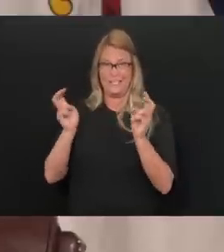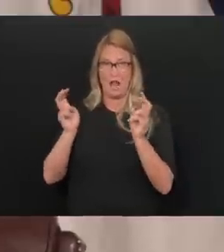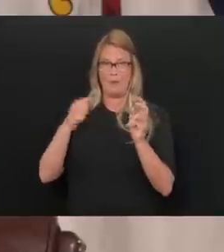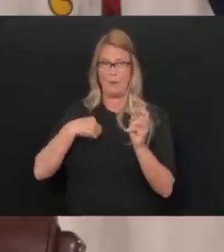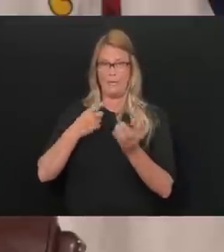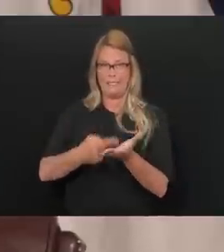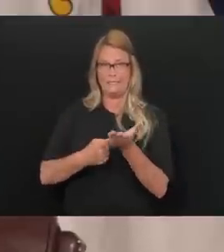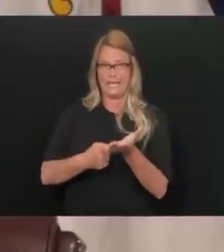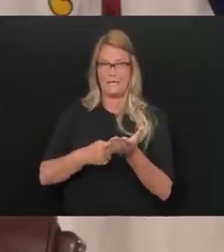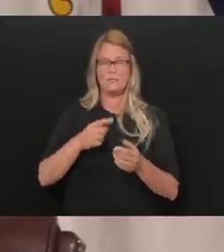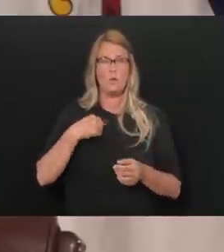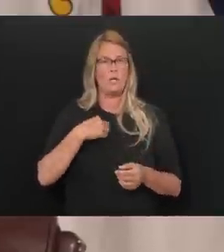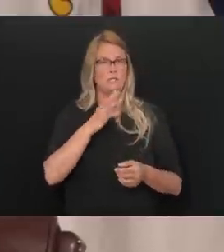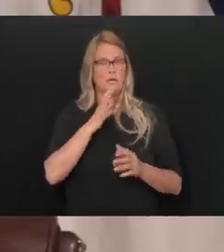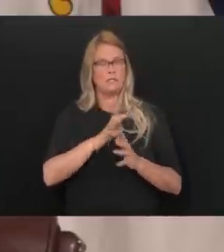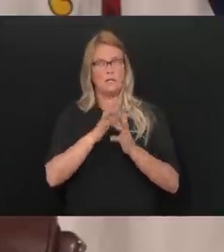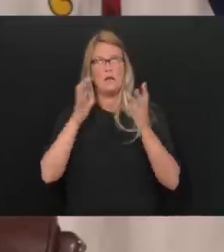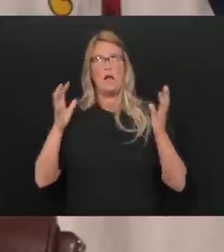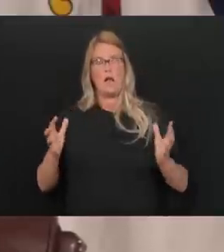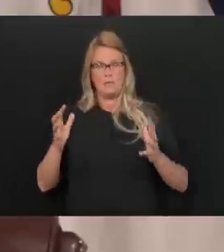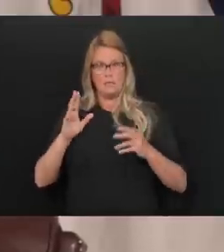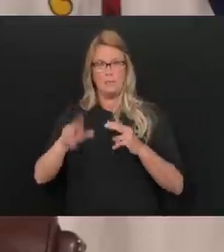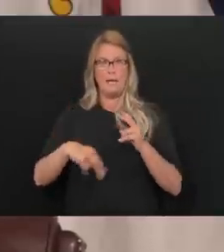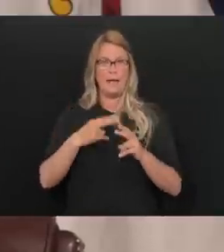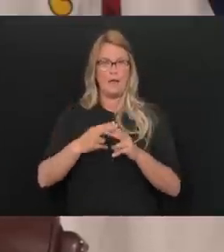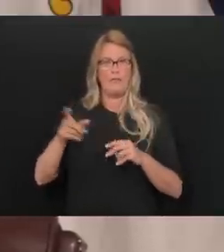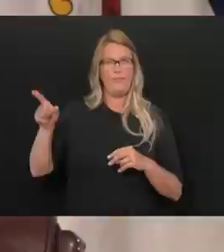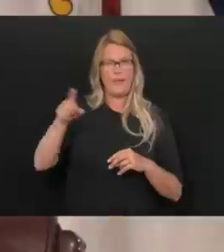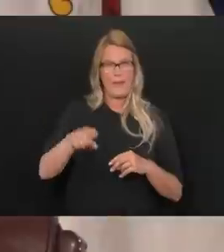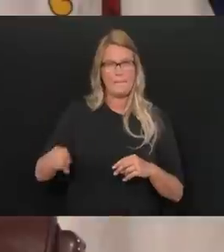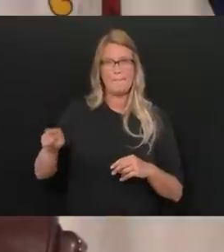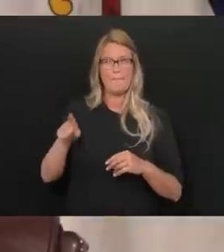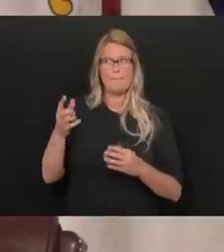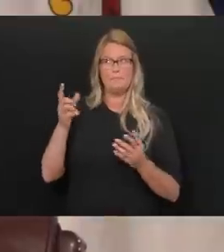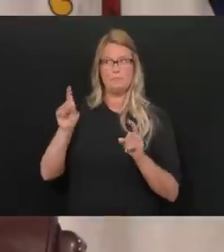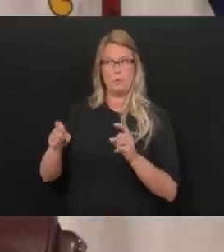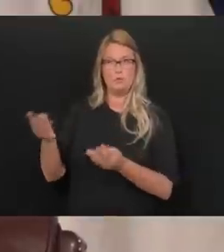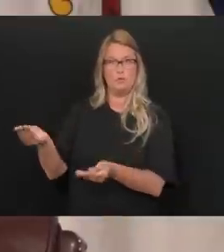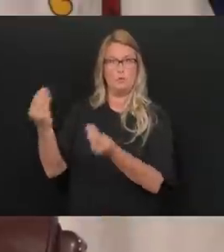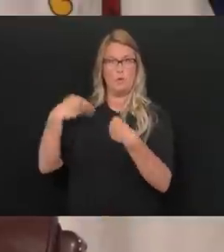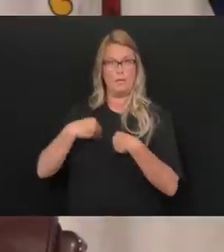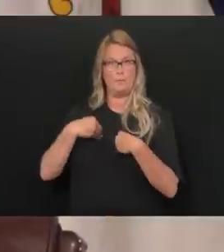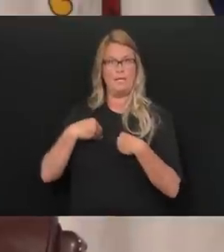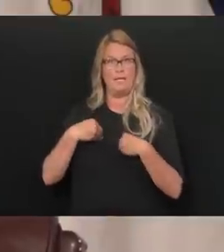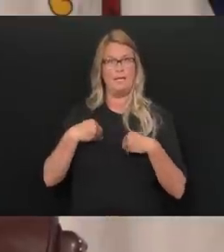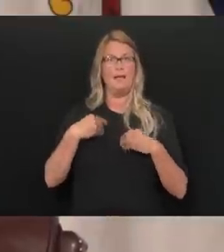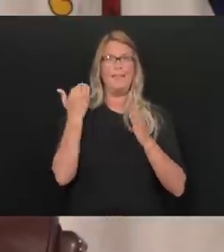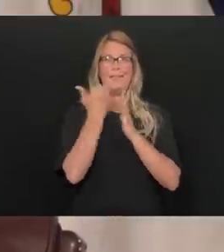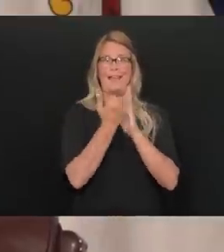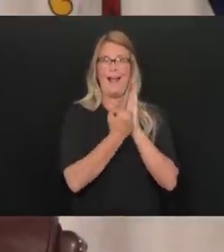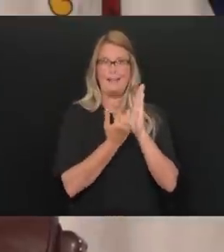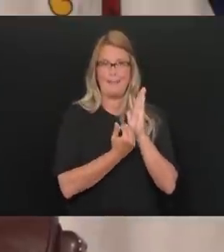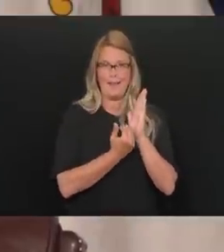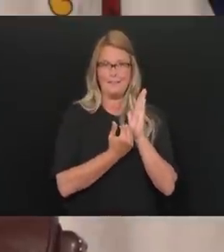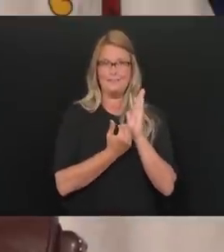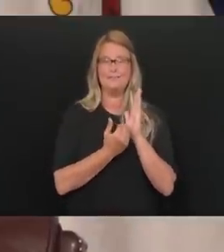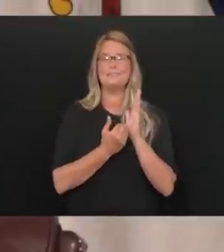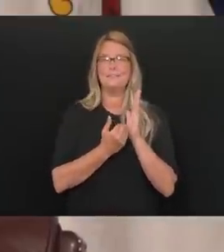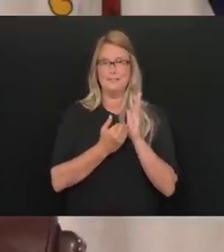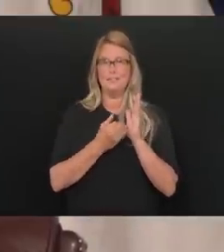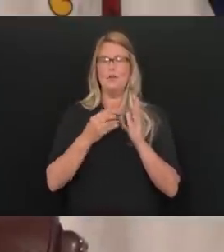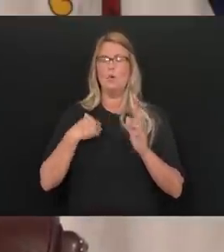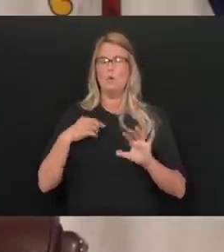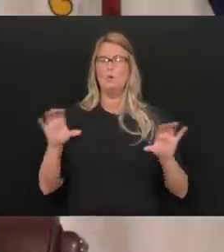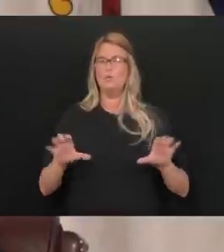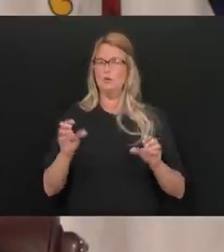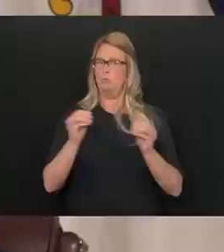we had a lot of dialogue, a lot of talk. I'm waiting on them to come back to me with the guidelines and everything. We're going to do more work on